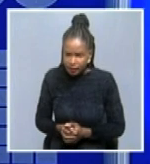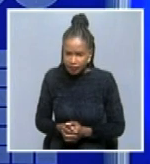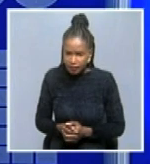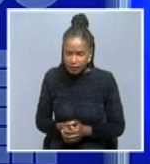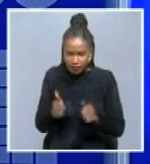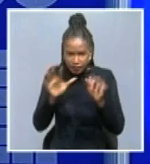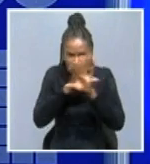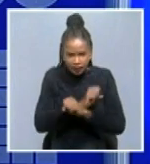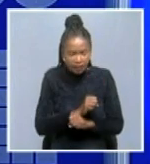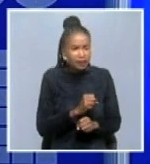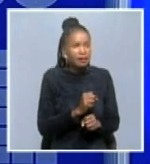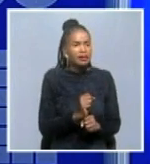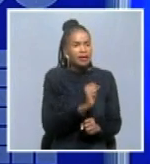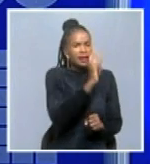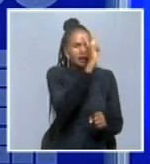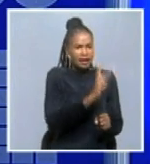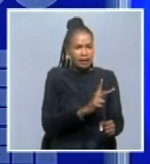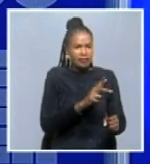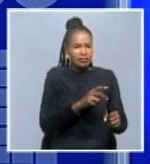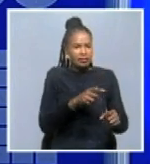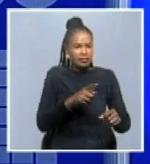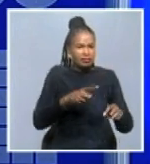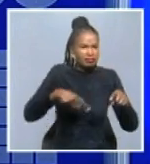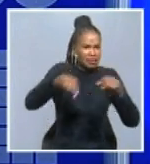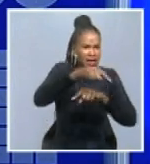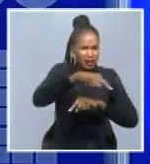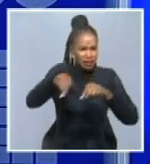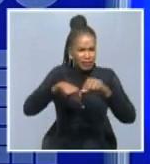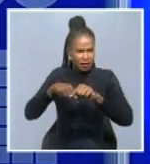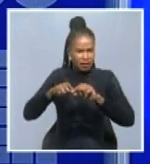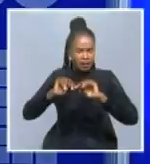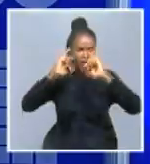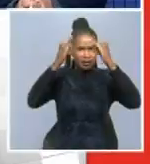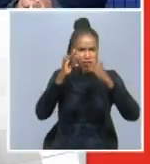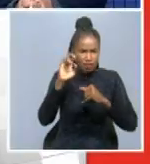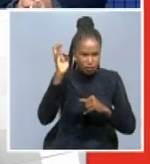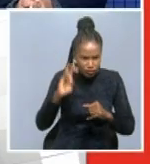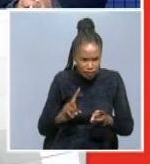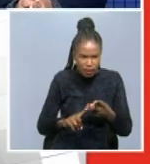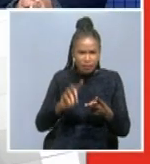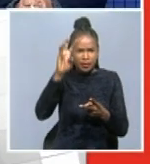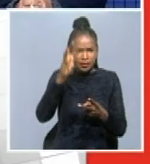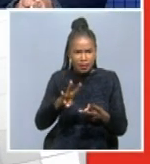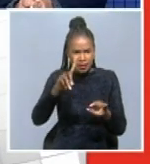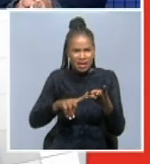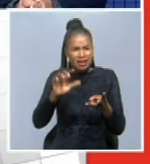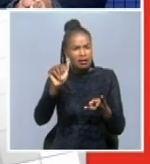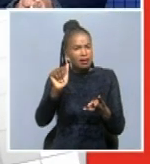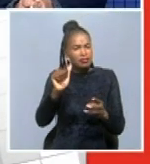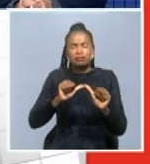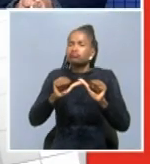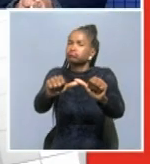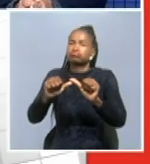Now, the movement of people out of risk towns is still a cause for concern